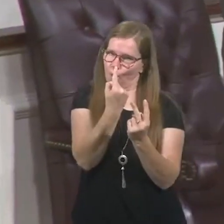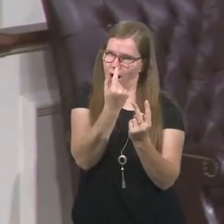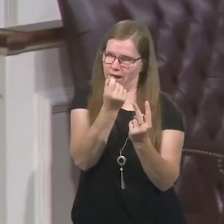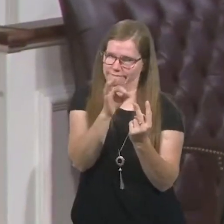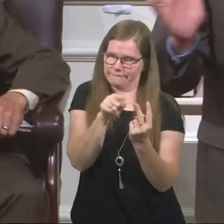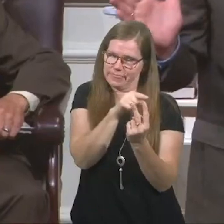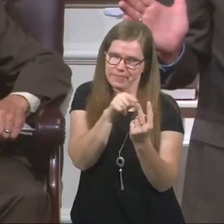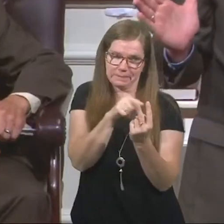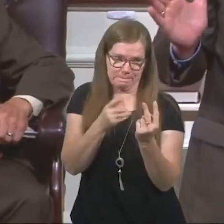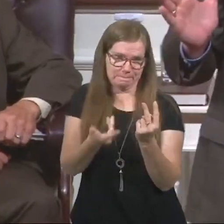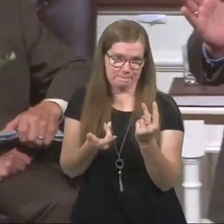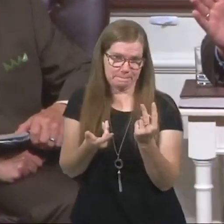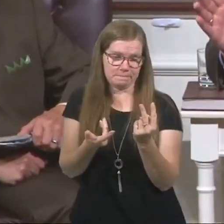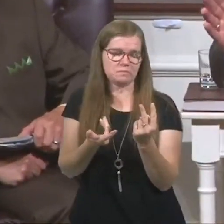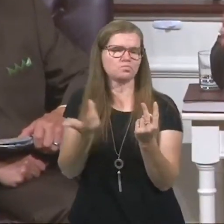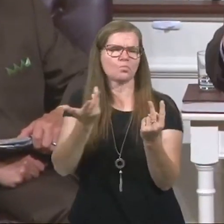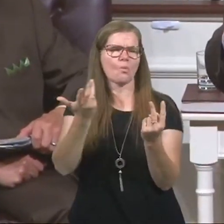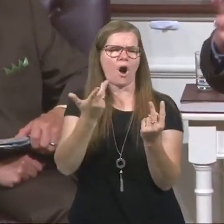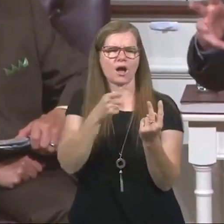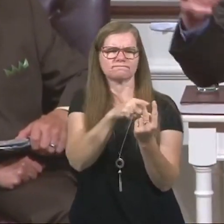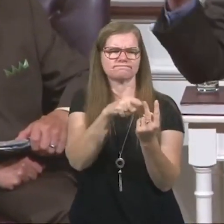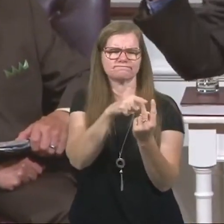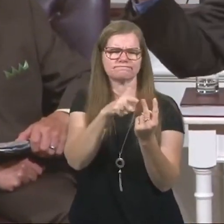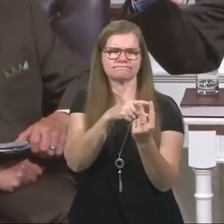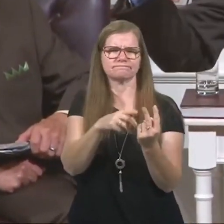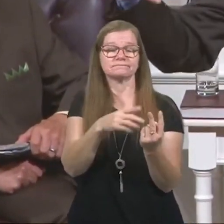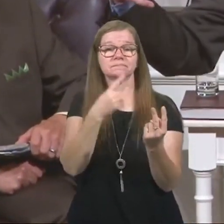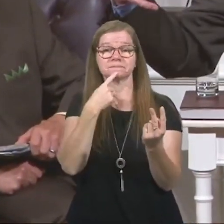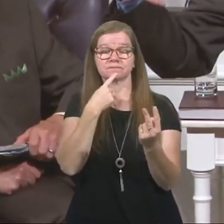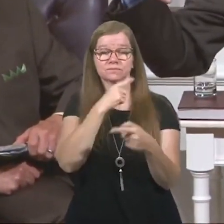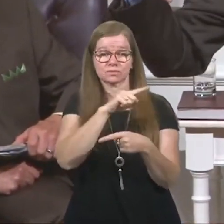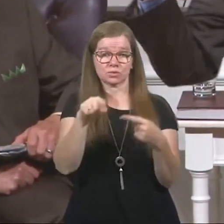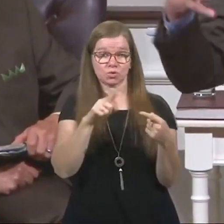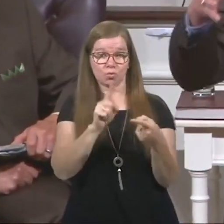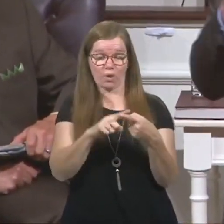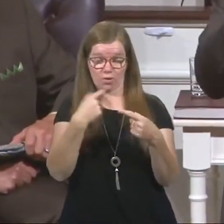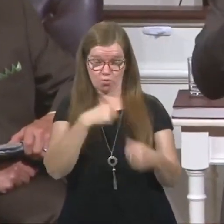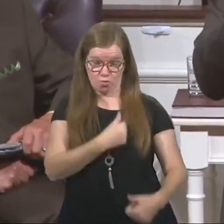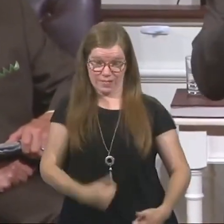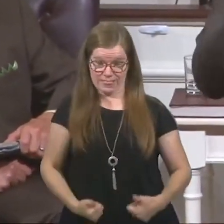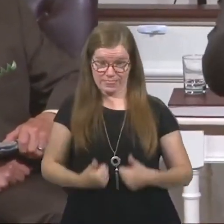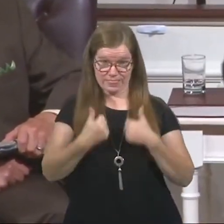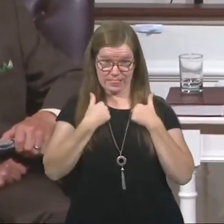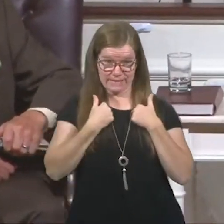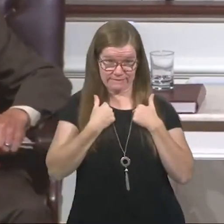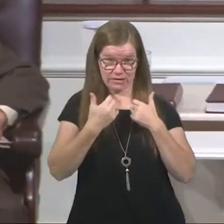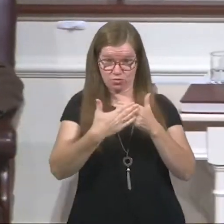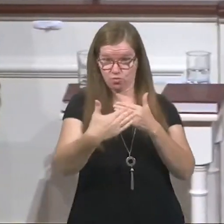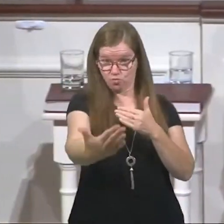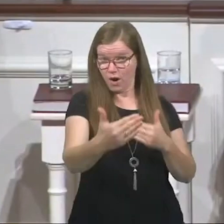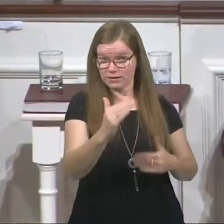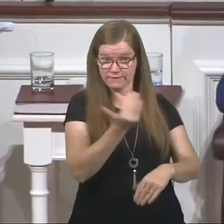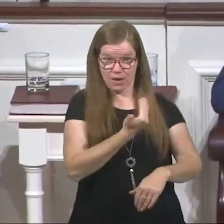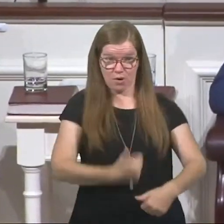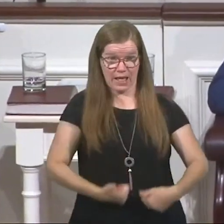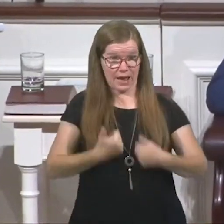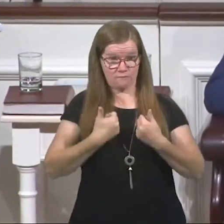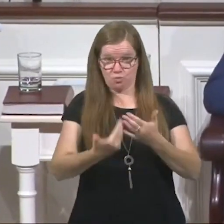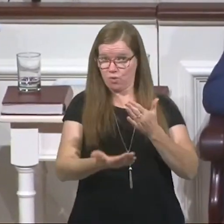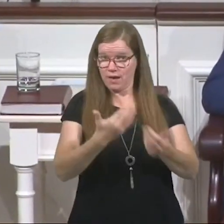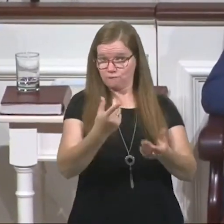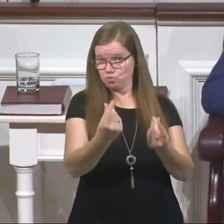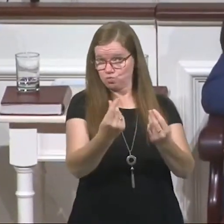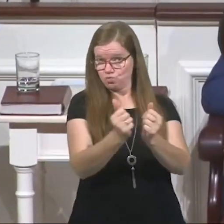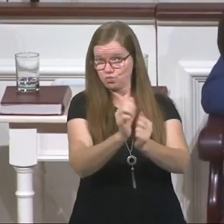Let me just remind you what they are. He said, by the way, when we're looking at it, when living our life, the rest of our time, whatever you're going to do with the rest of your